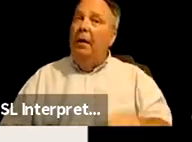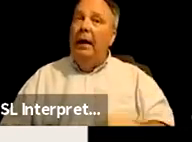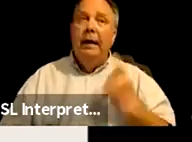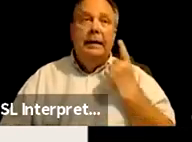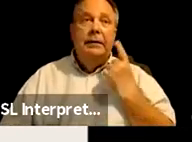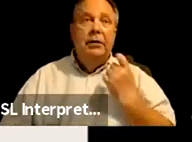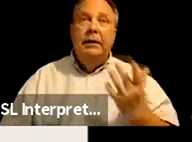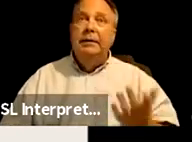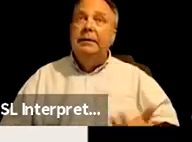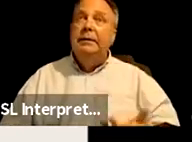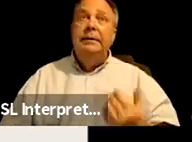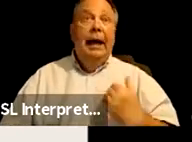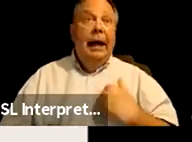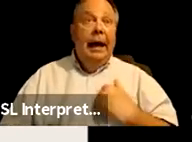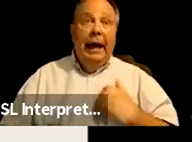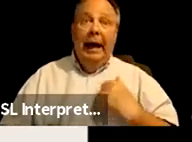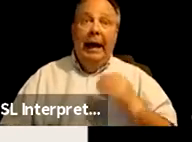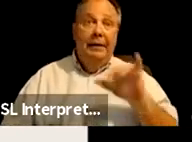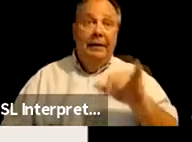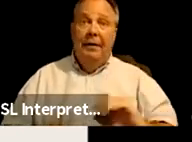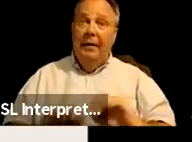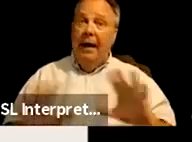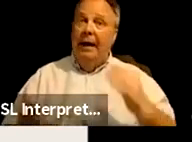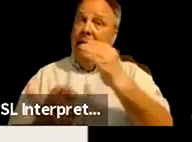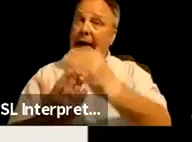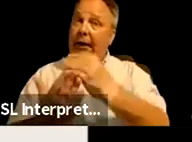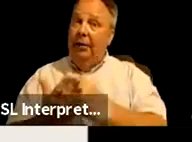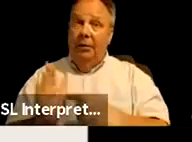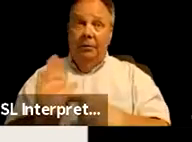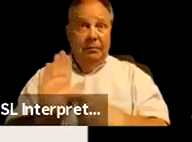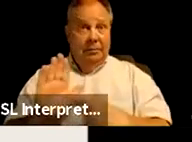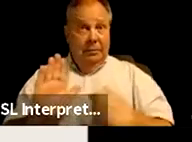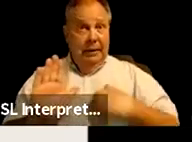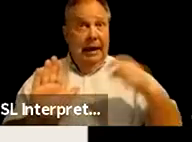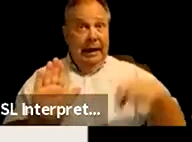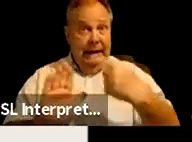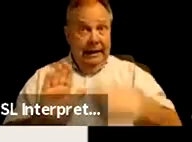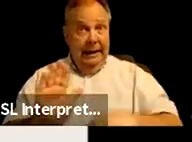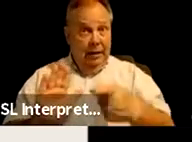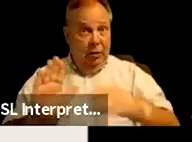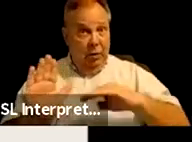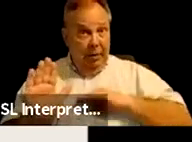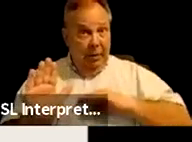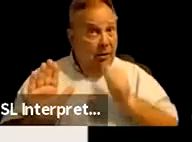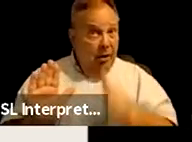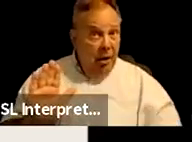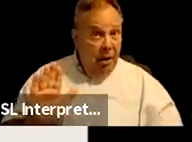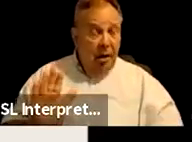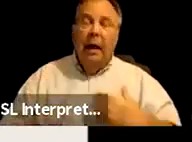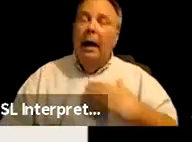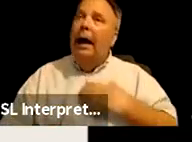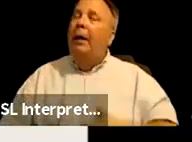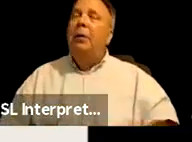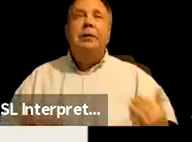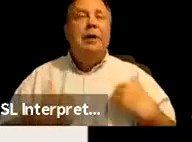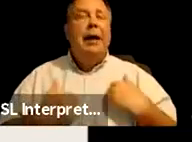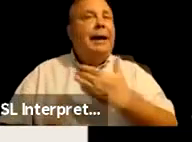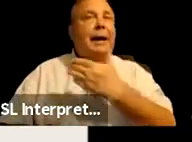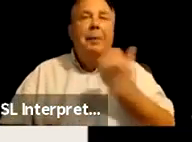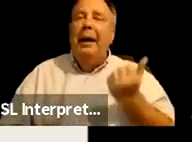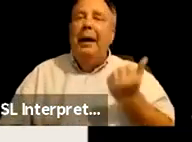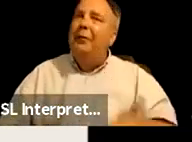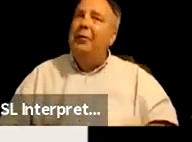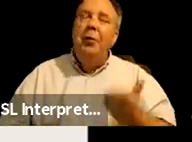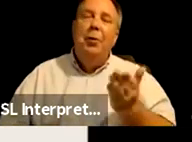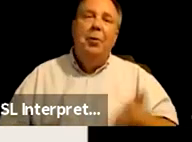having that clear list of this is what I need. Are you going to meet it or not? I'm, I wish I had something better for you. Cool.